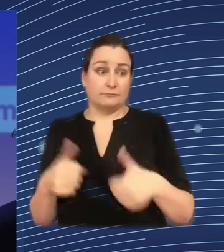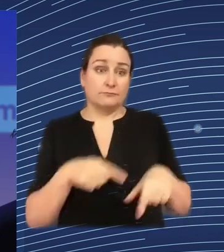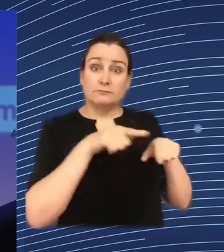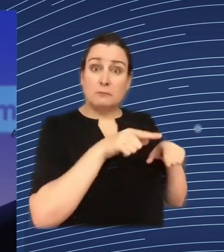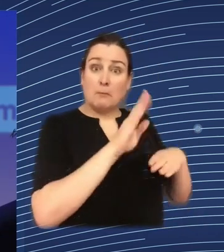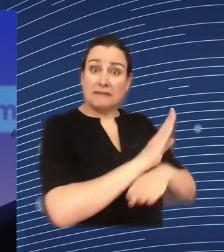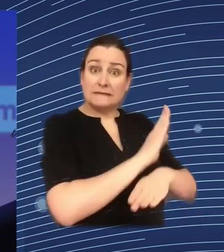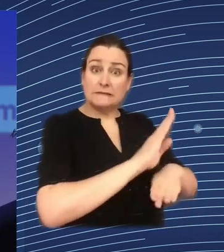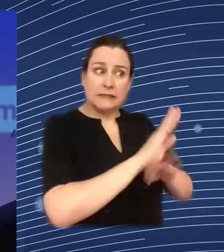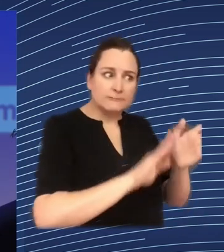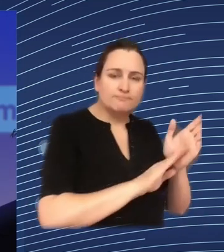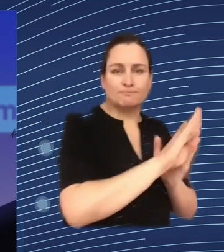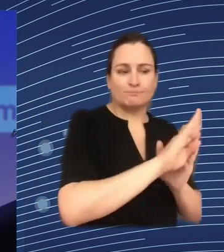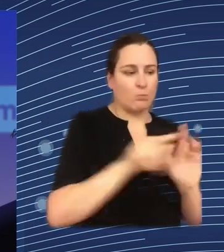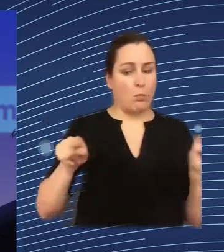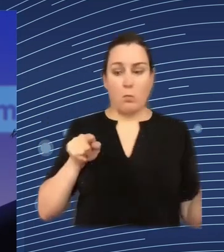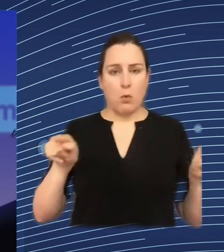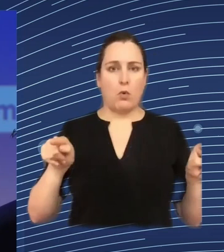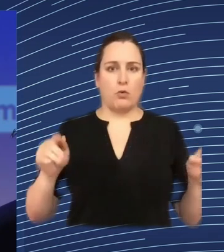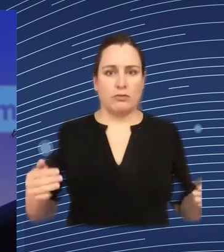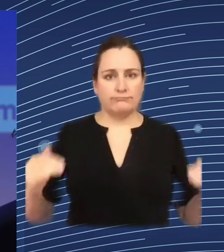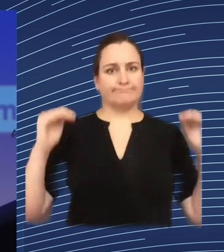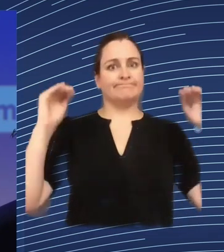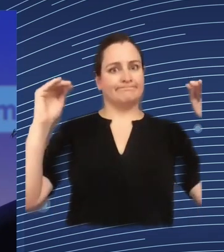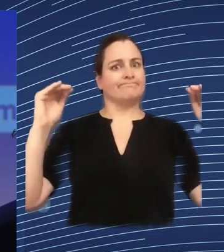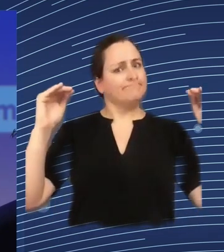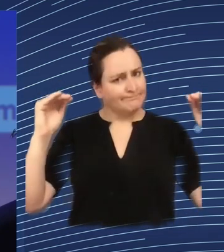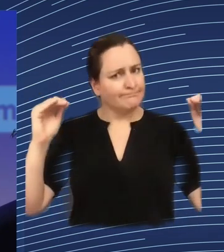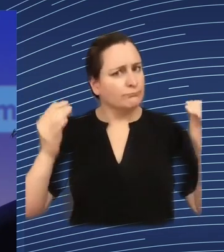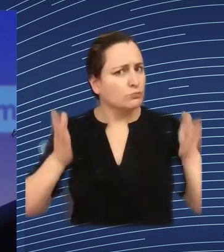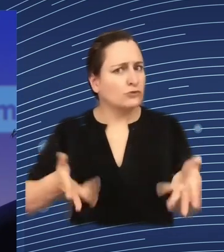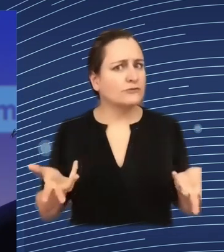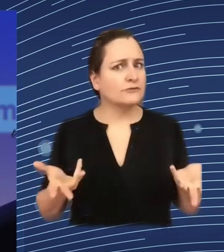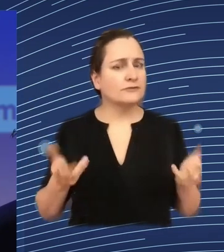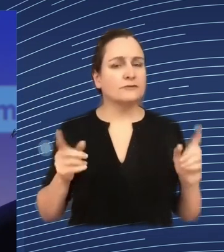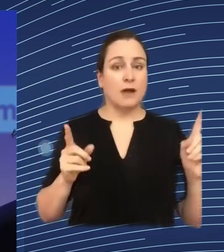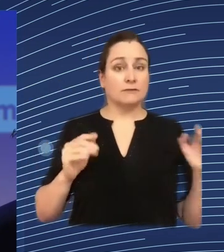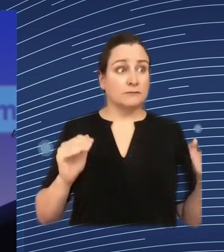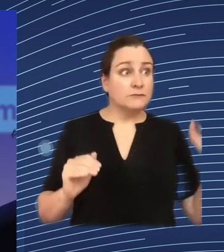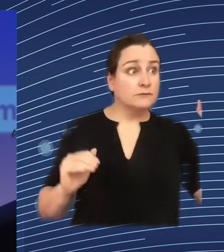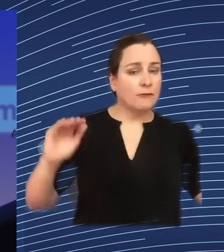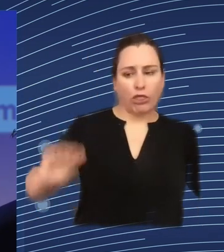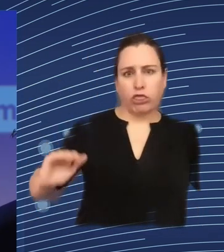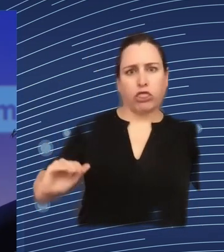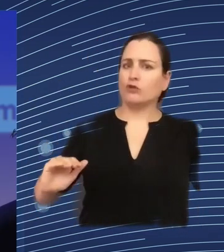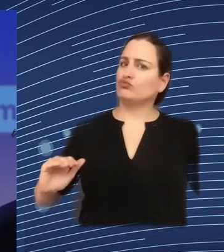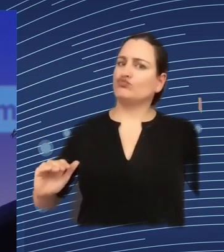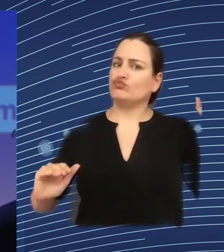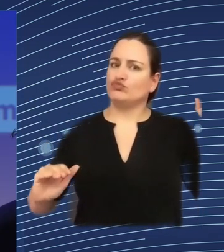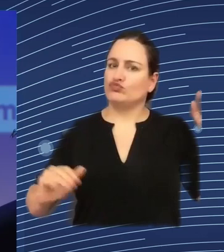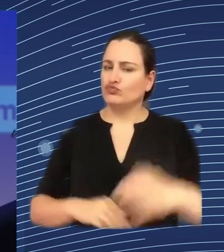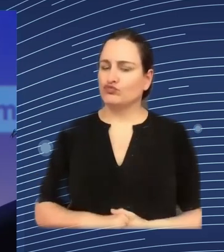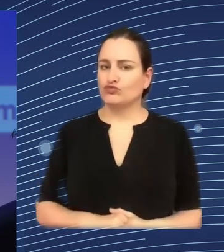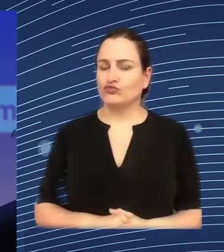in the I think that this is probably uh not necessary but the court will